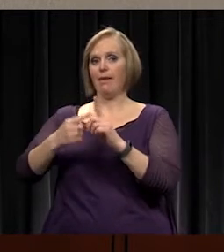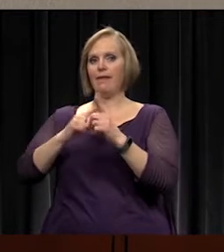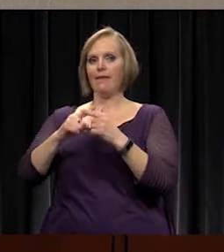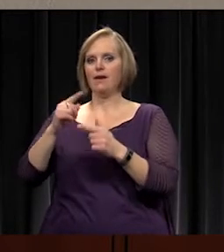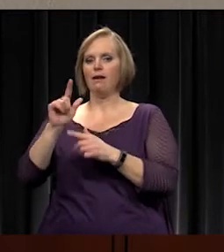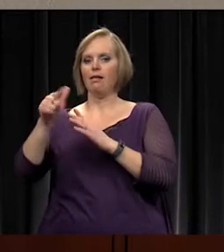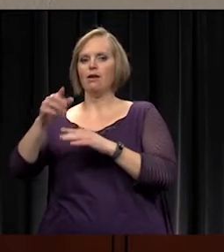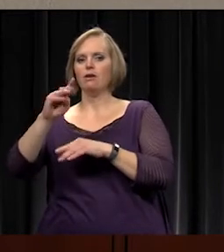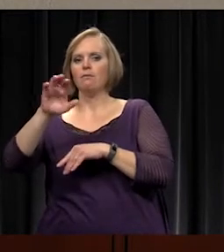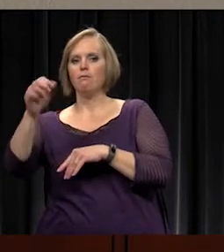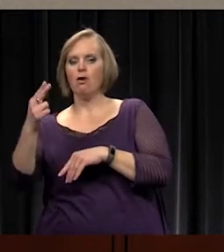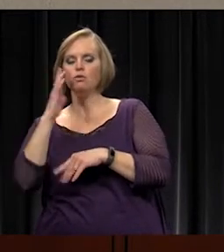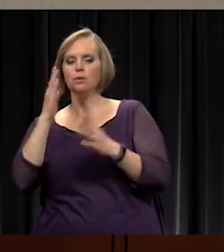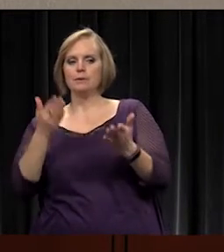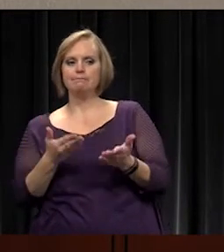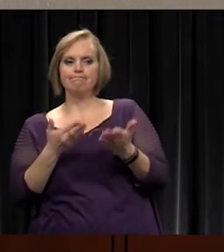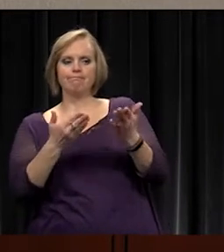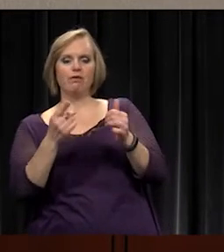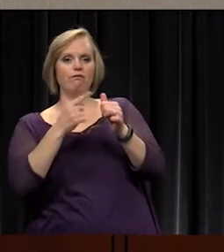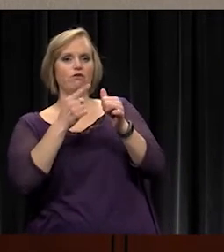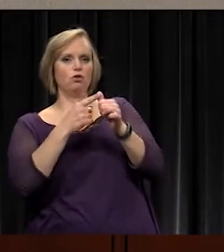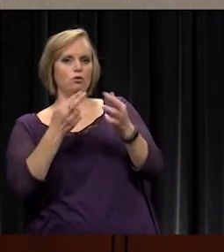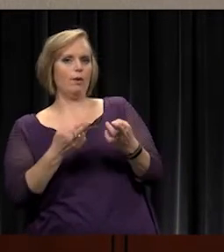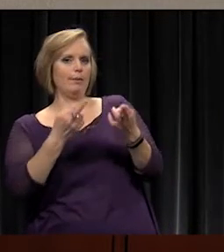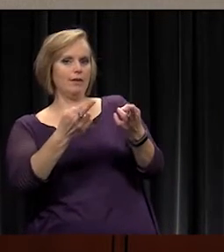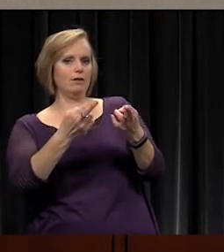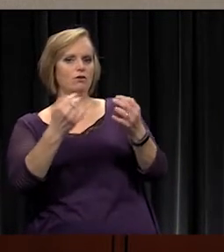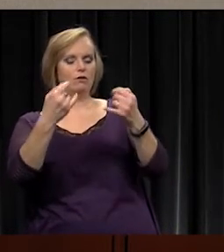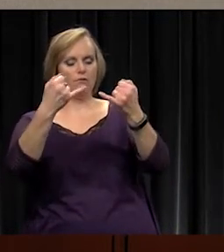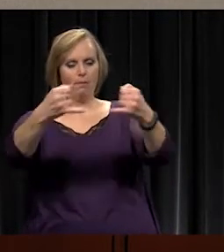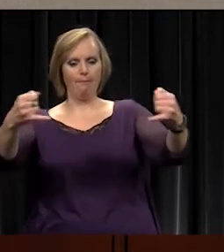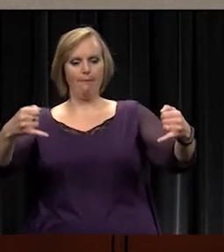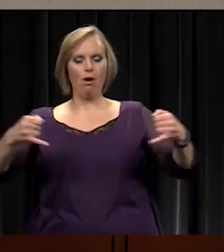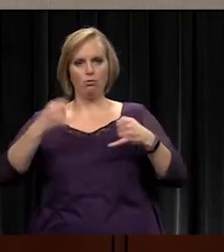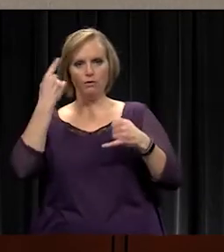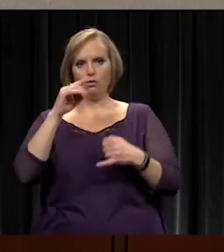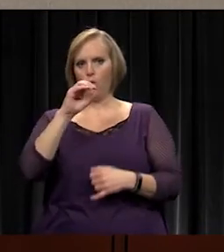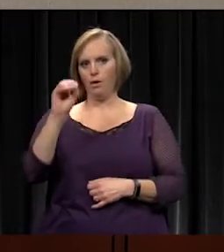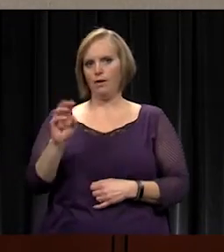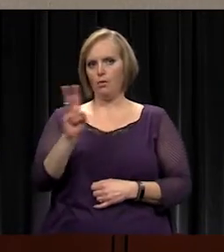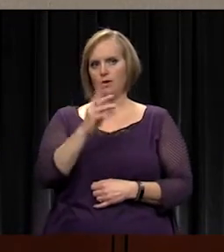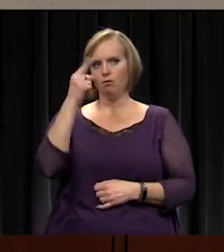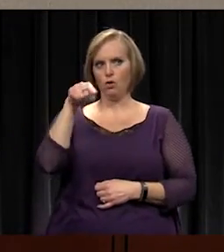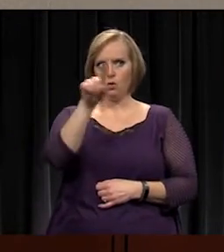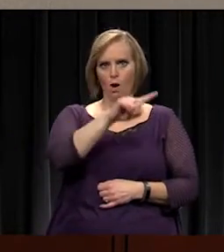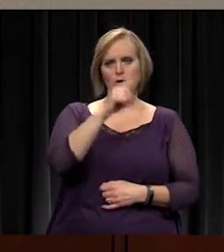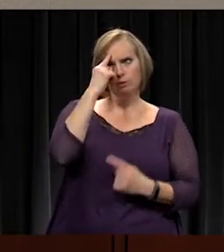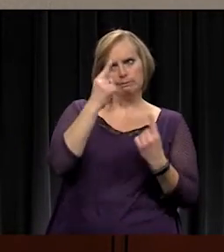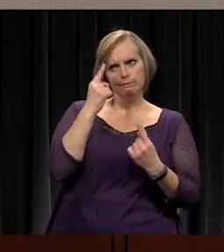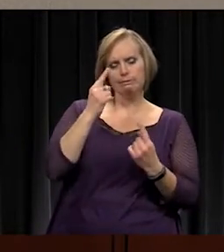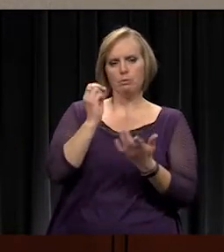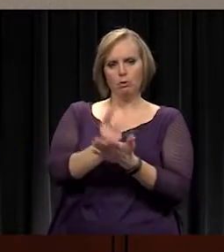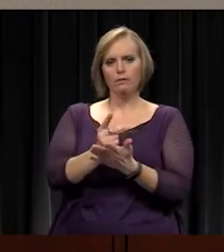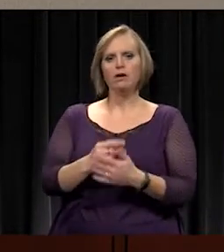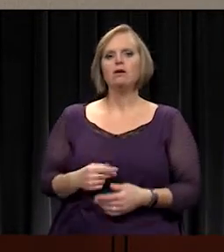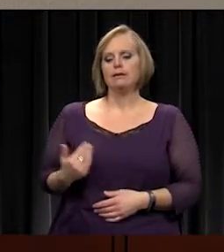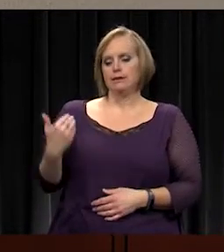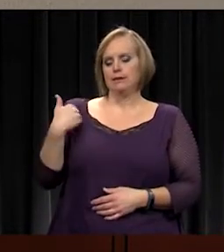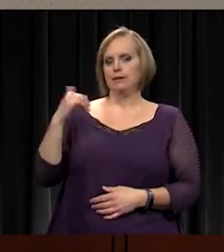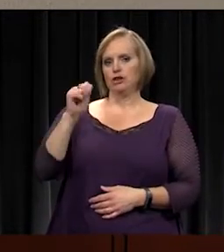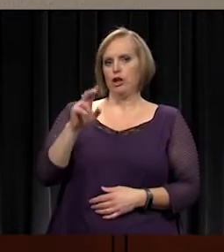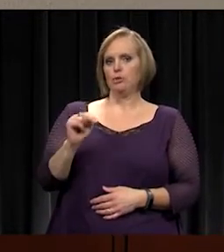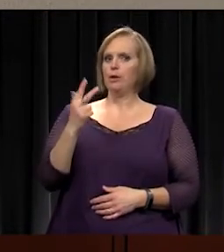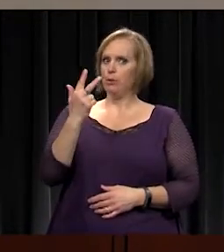our first recommendation for boundary recommendations for you guys to consider and approve. We had three meetings in January,